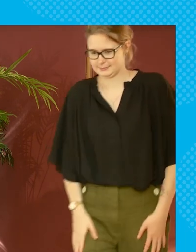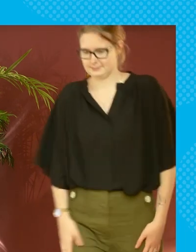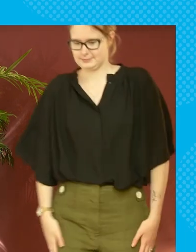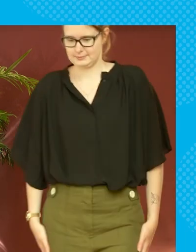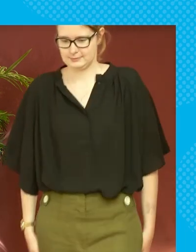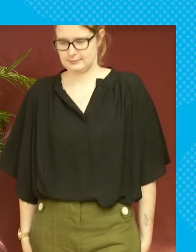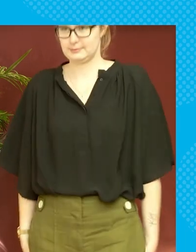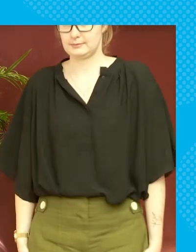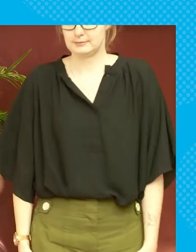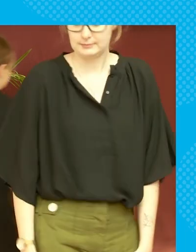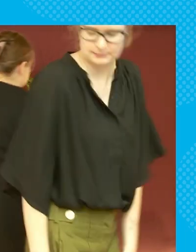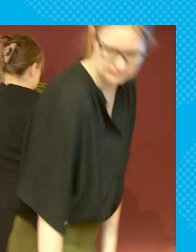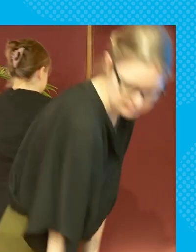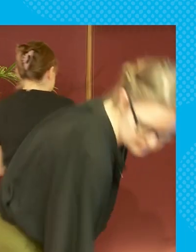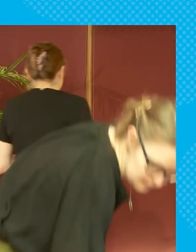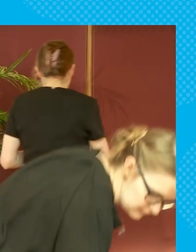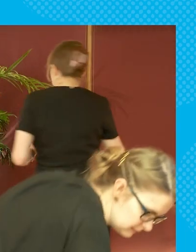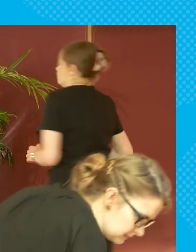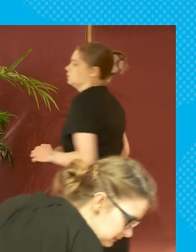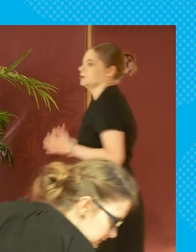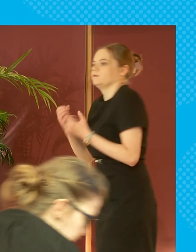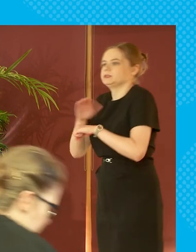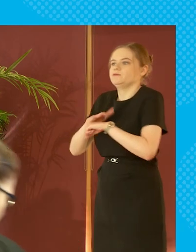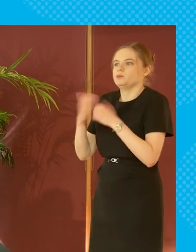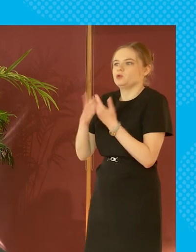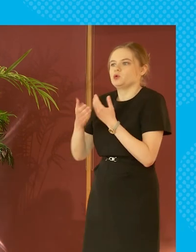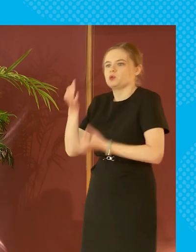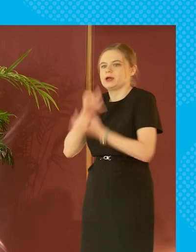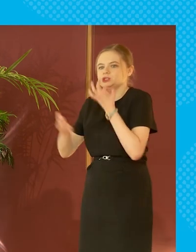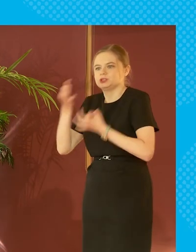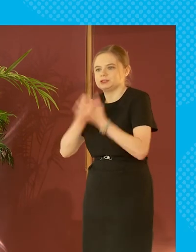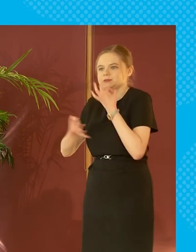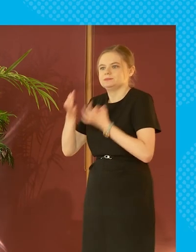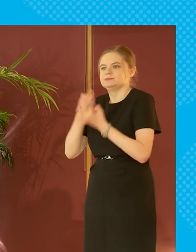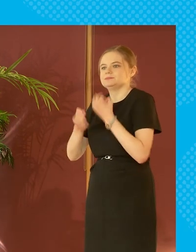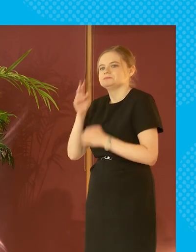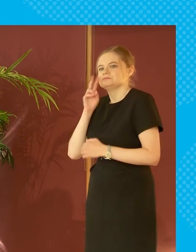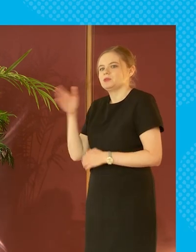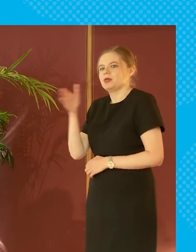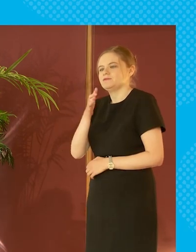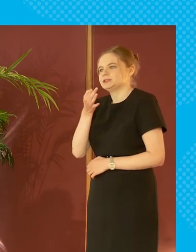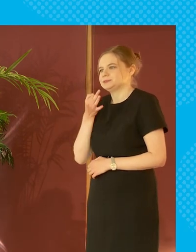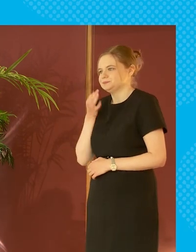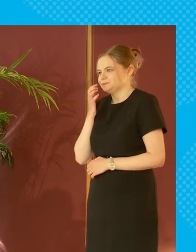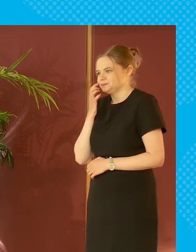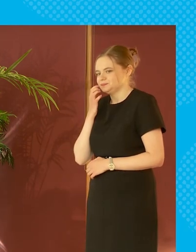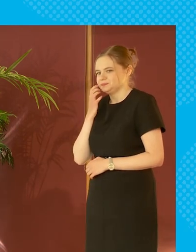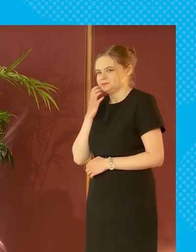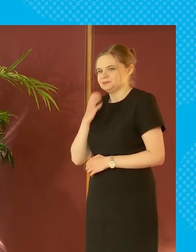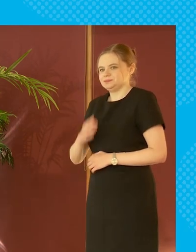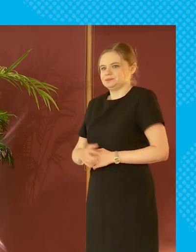okay we've come back to the audience for a couple more questions see somebody on my left in the